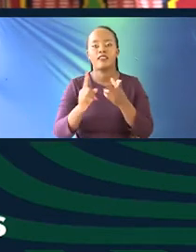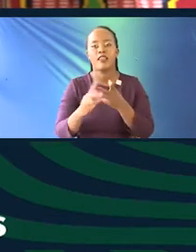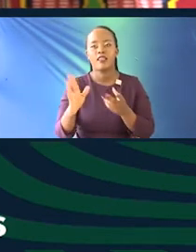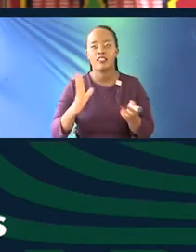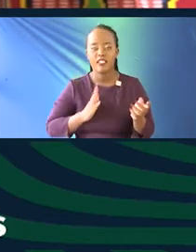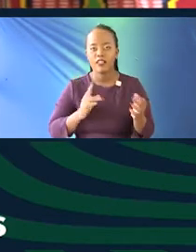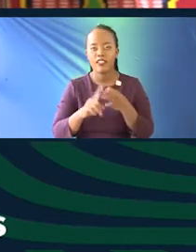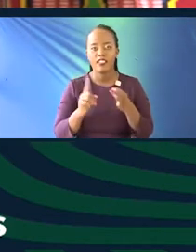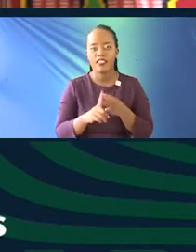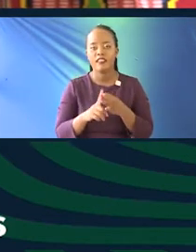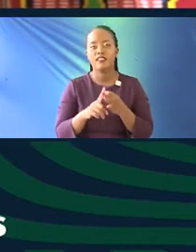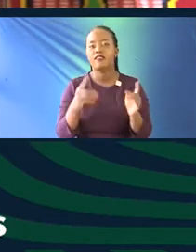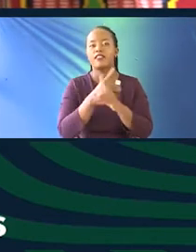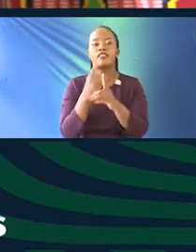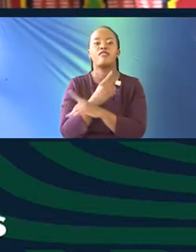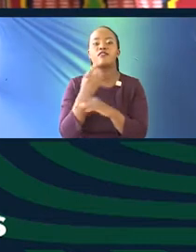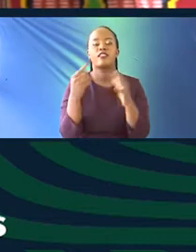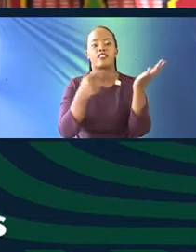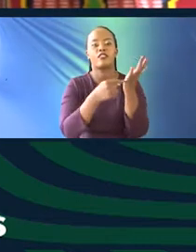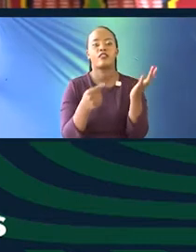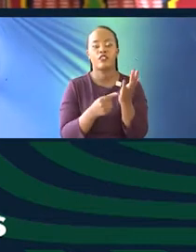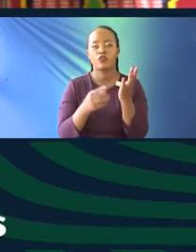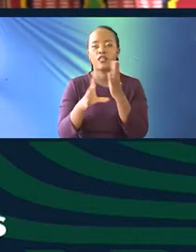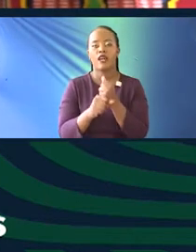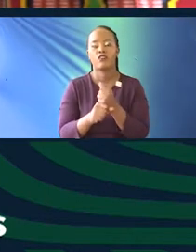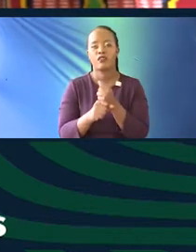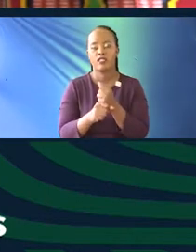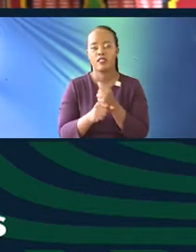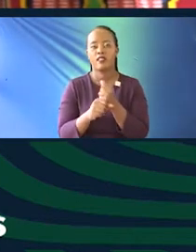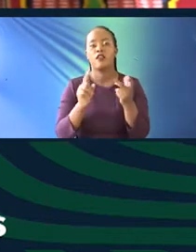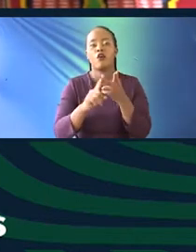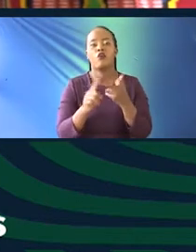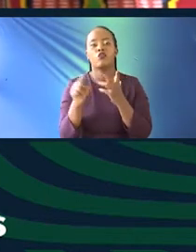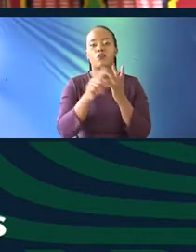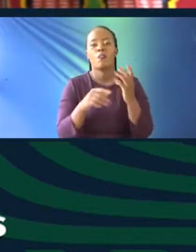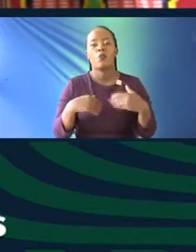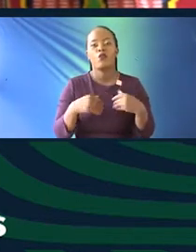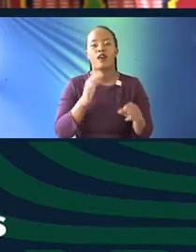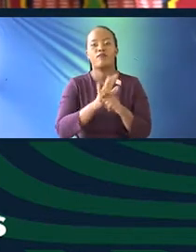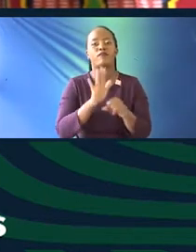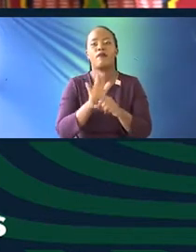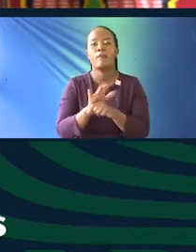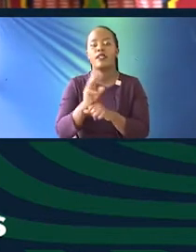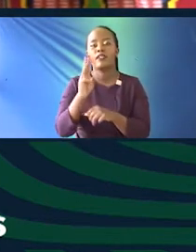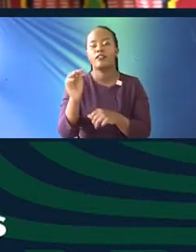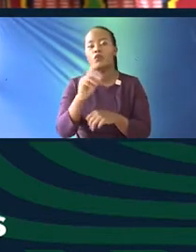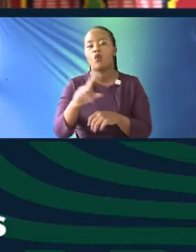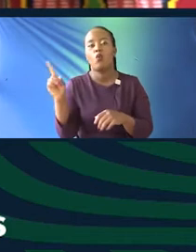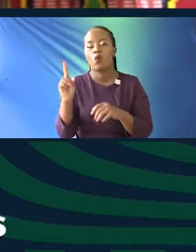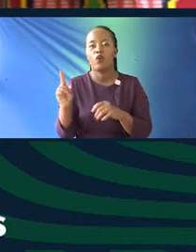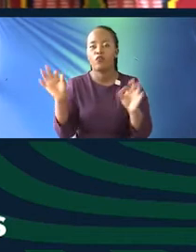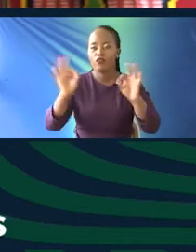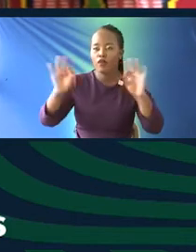people, as janitors, as digitization associates as well. We have walls of fame. I really, really want you all to come